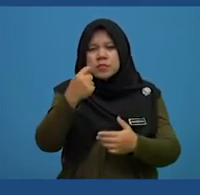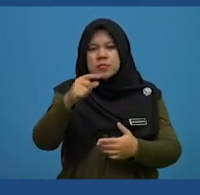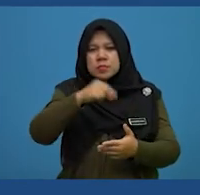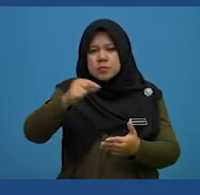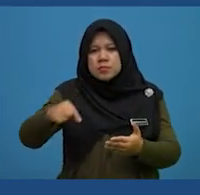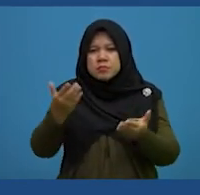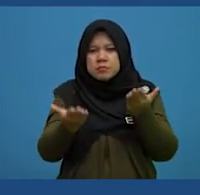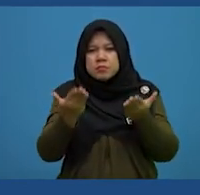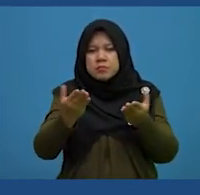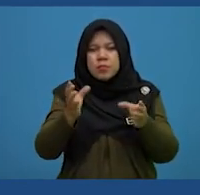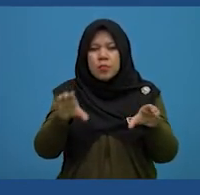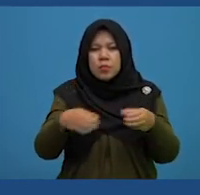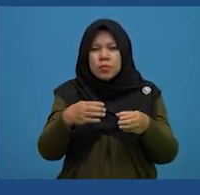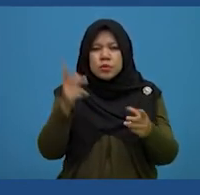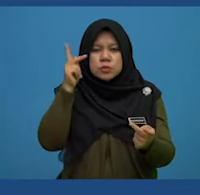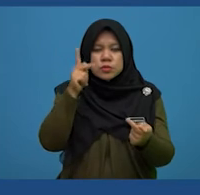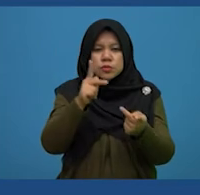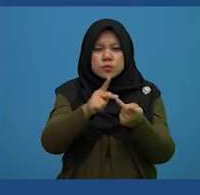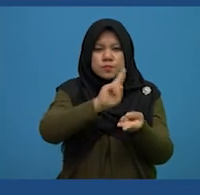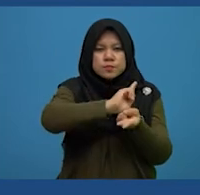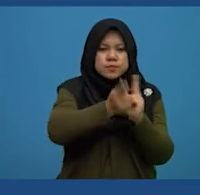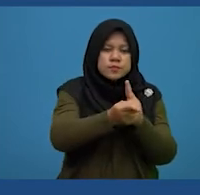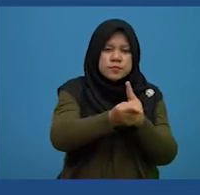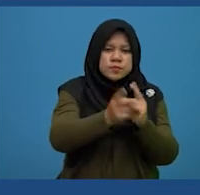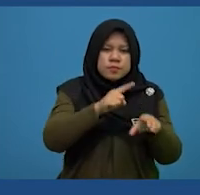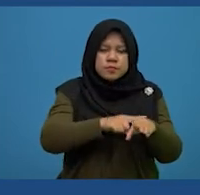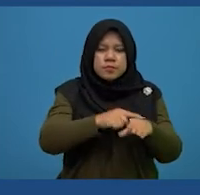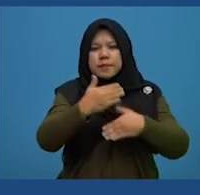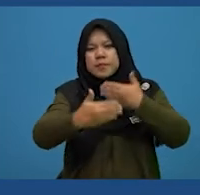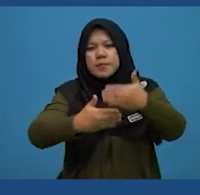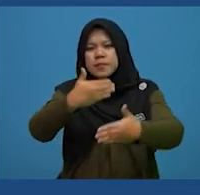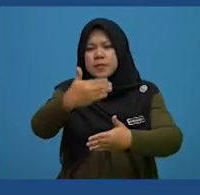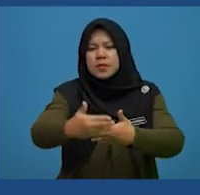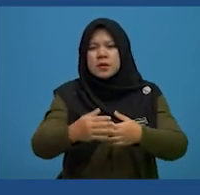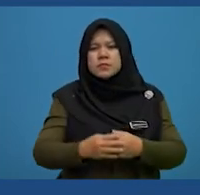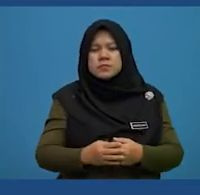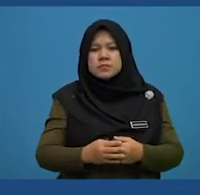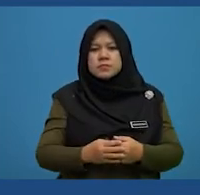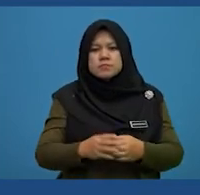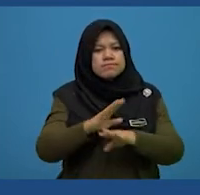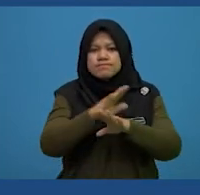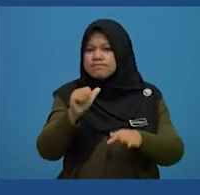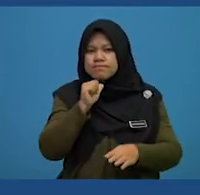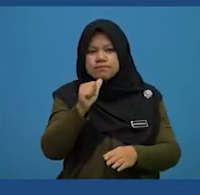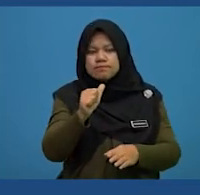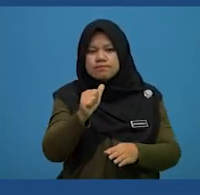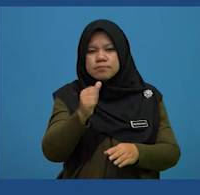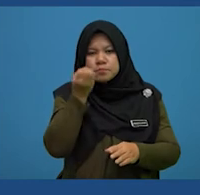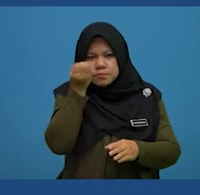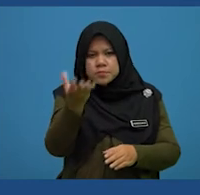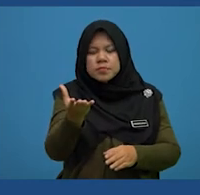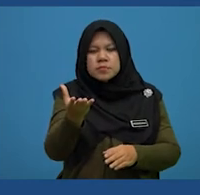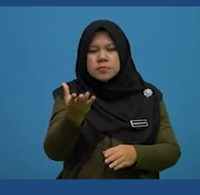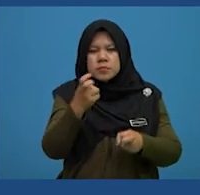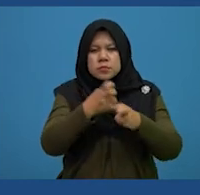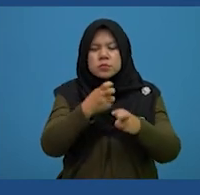the writer might make suitable changes as time progresses. This does not explain